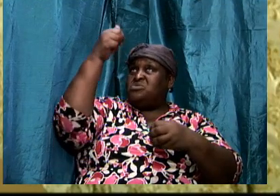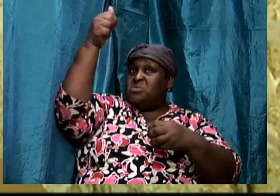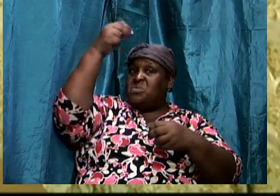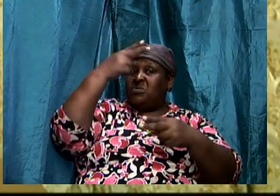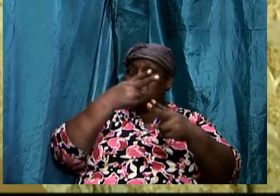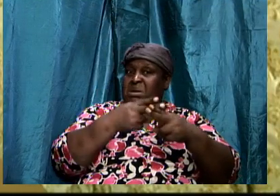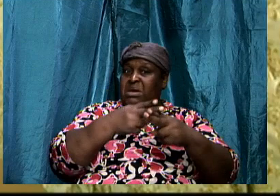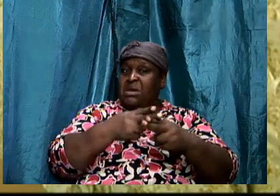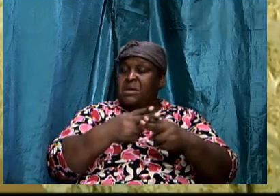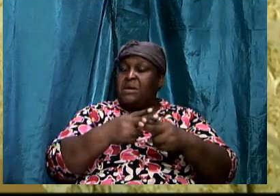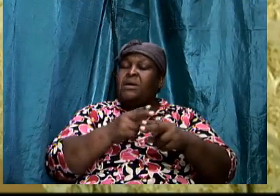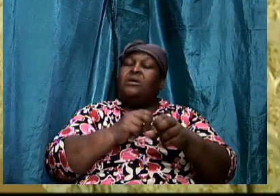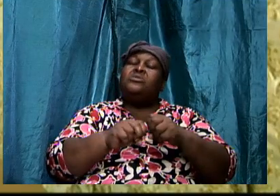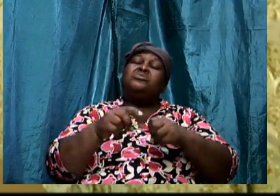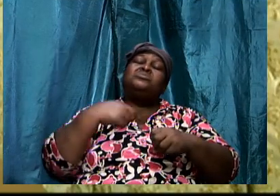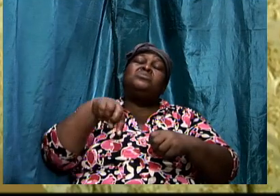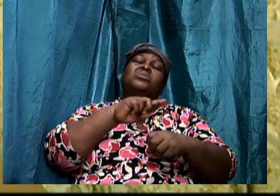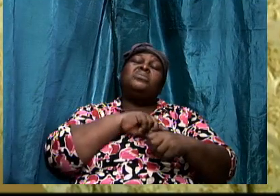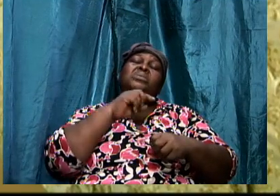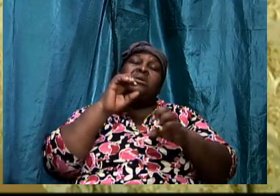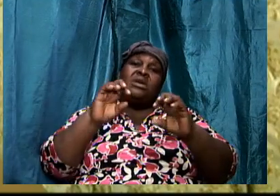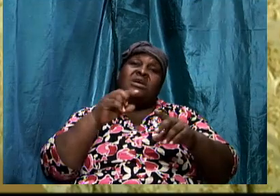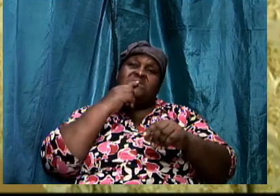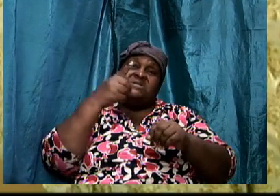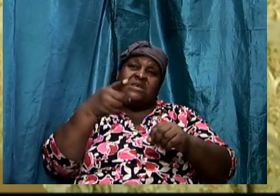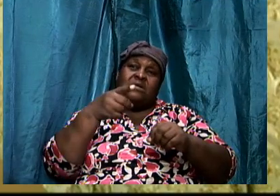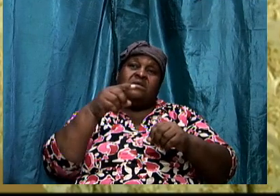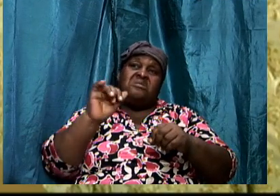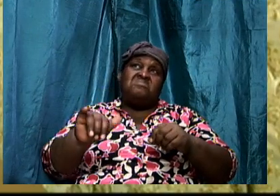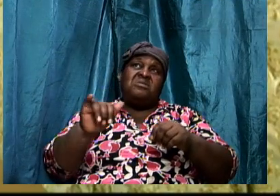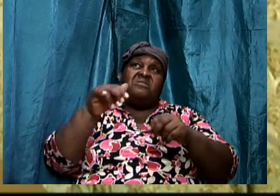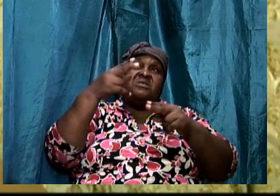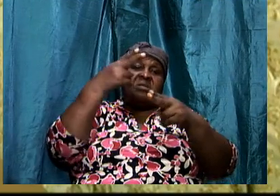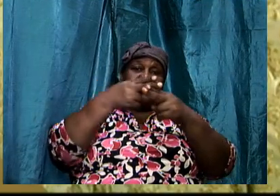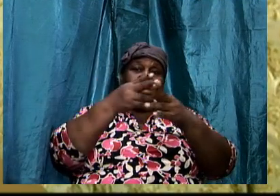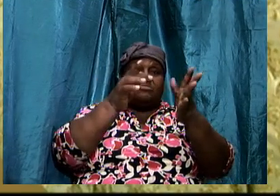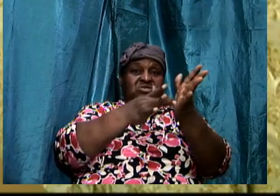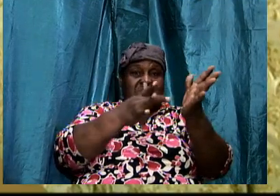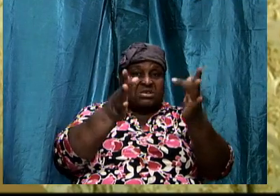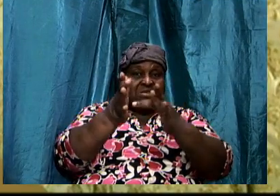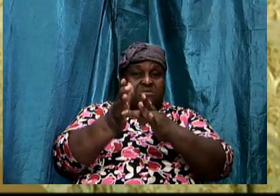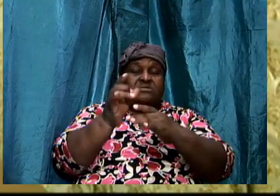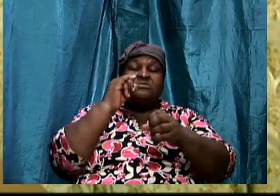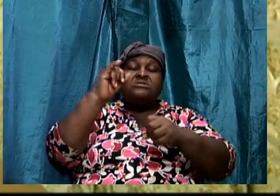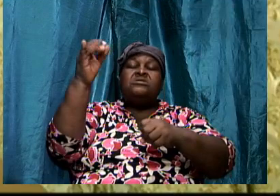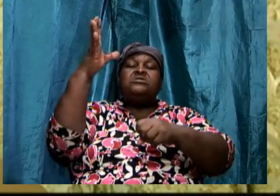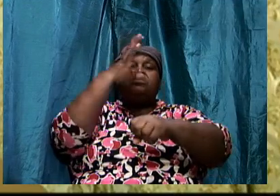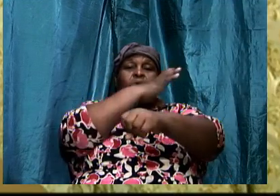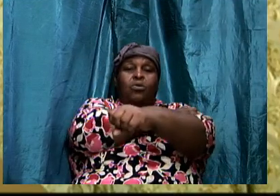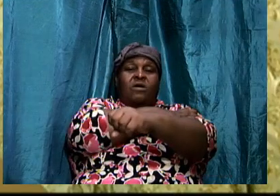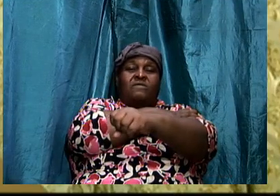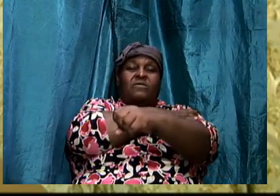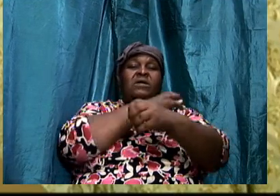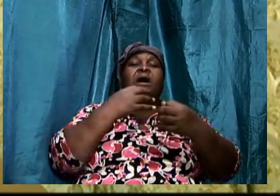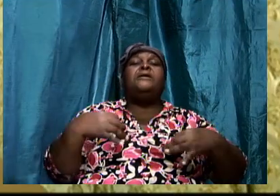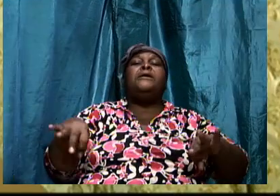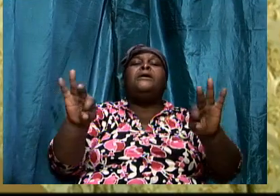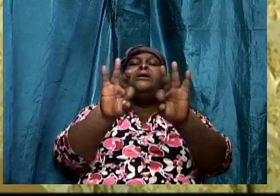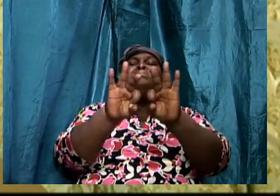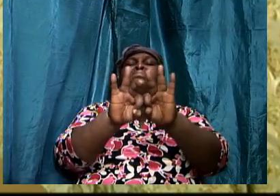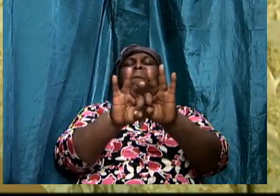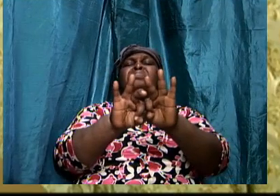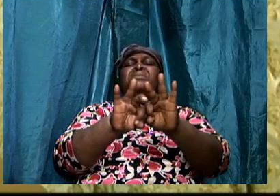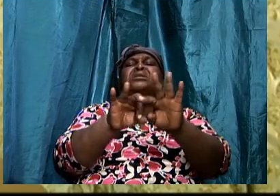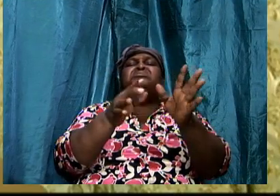that the name is powerful, the name is important, the name means